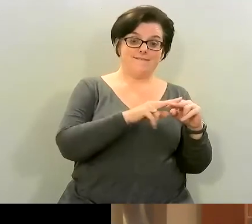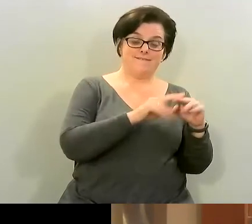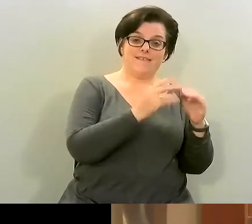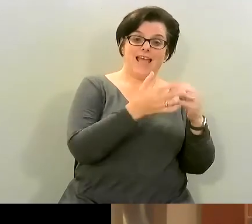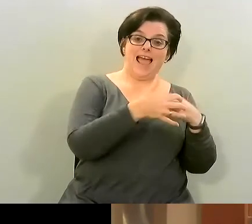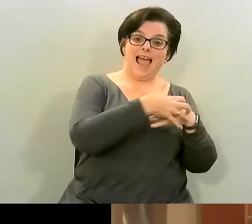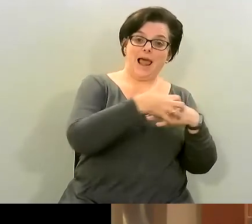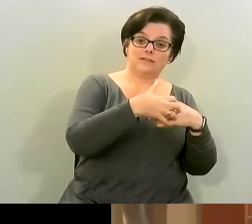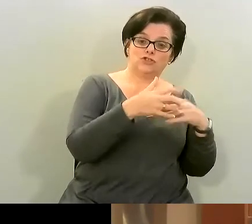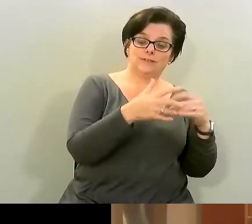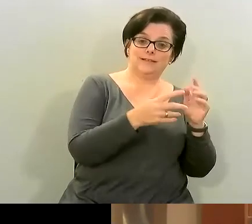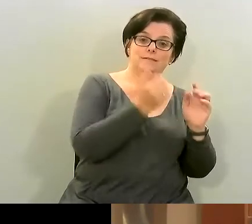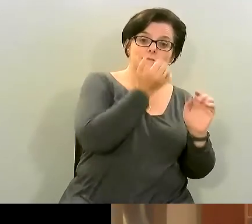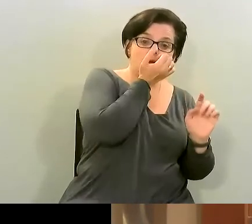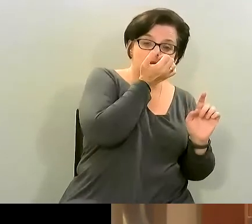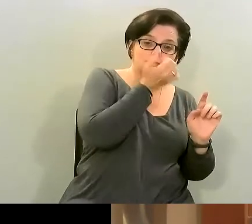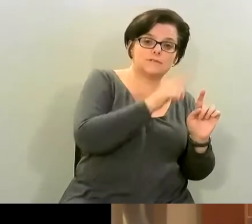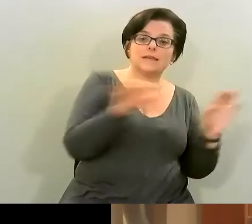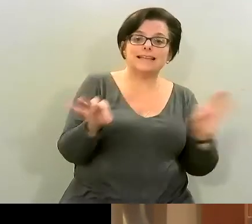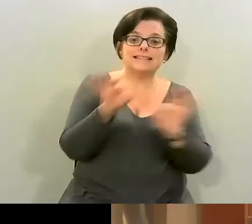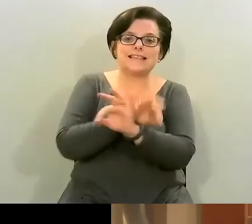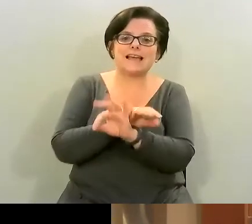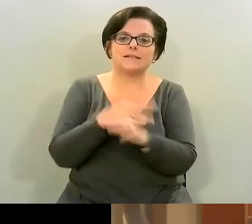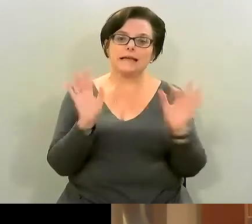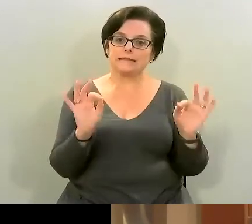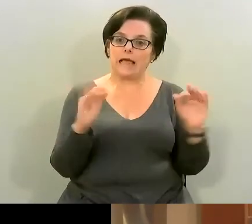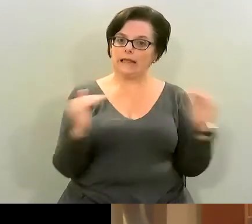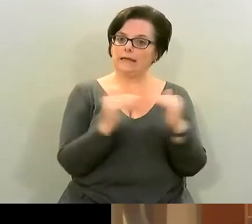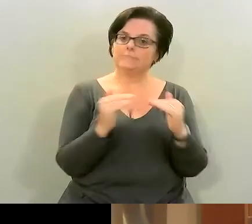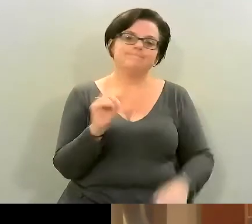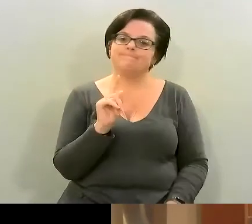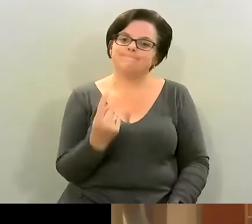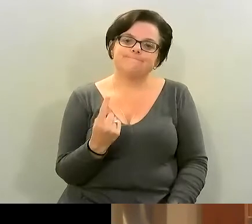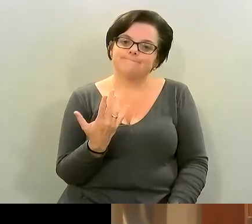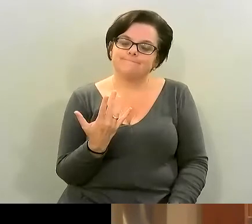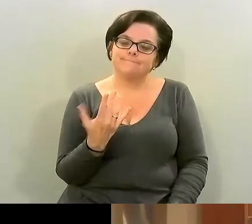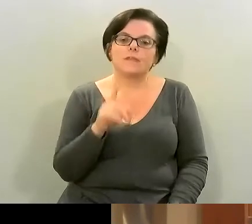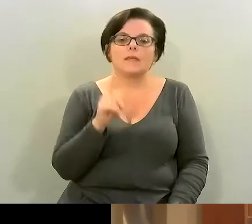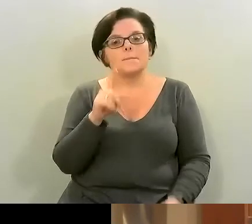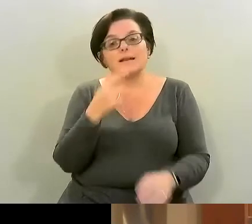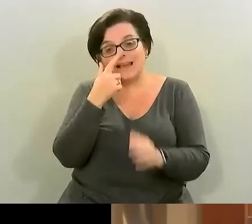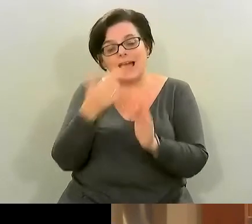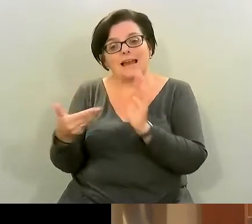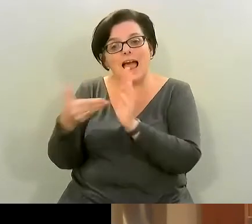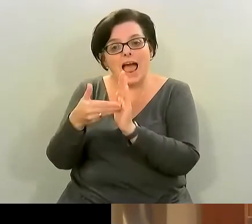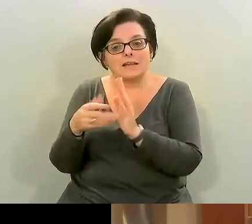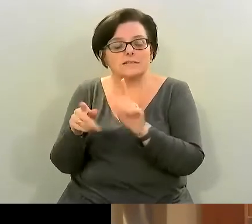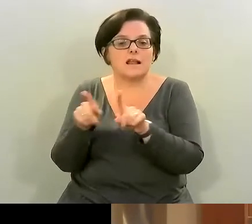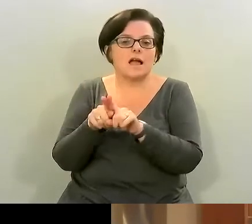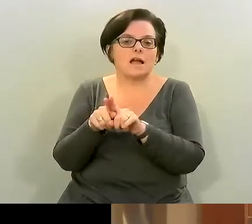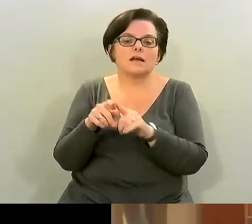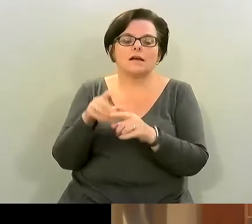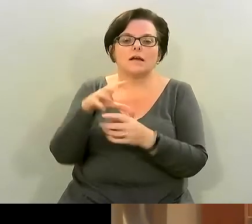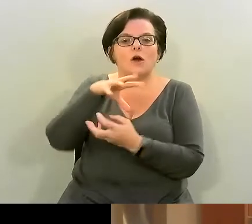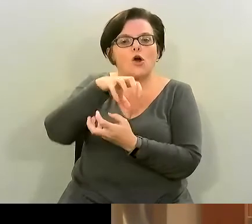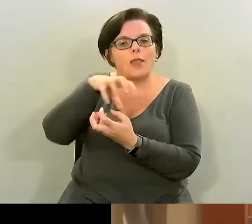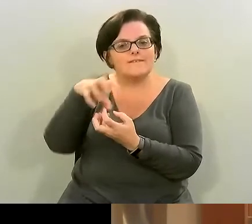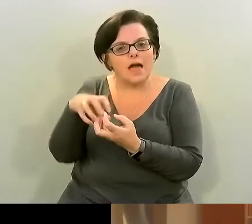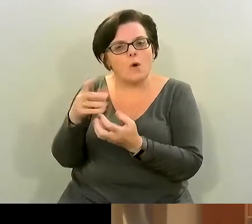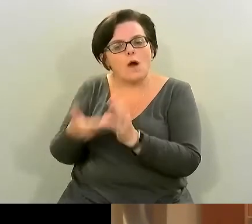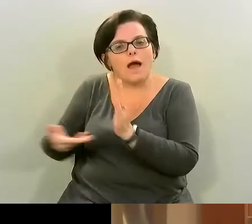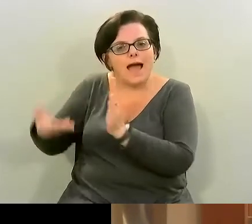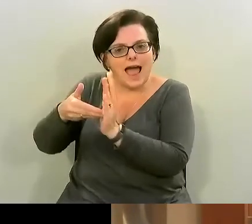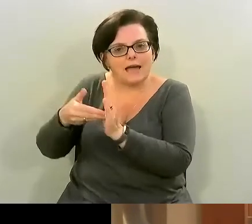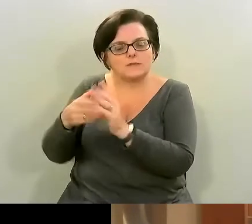nuts it's different to put something else in a pesto but i think adding in something like a piece of cauliflower which will make it